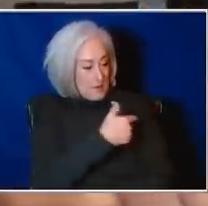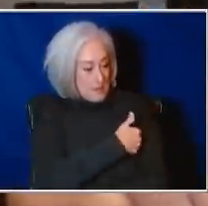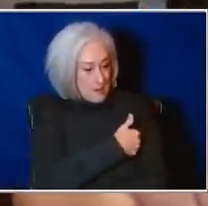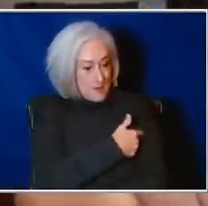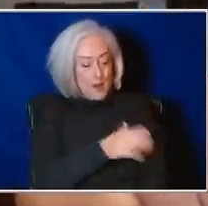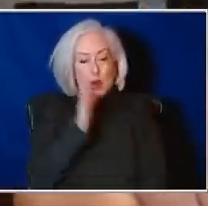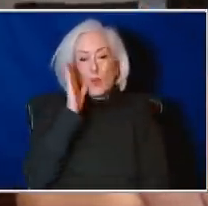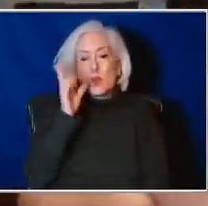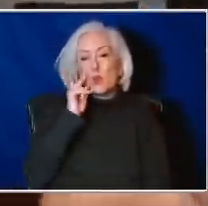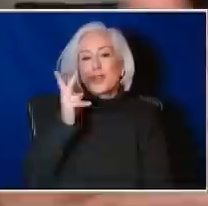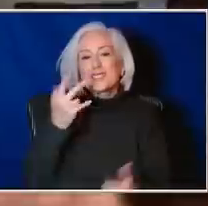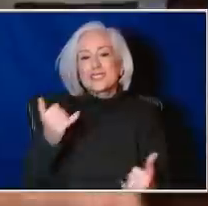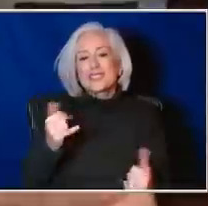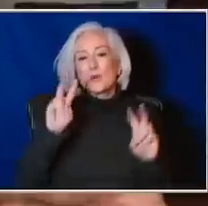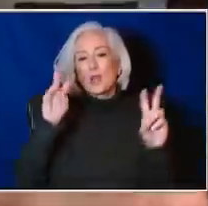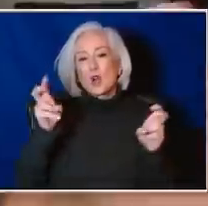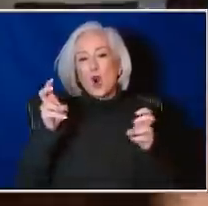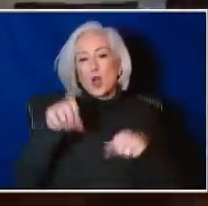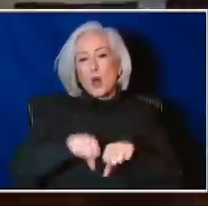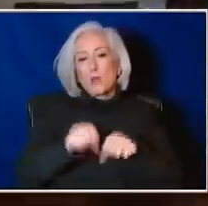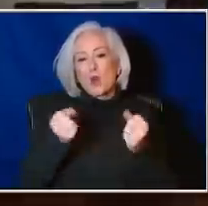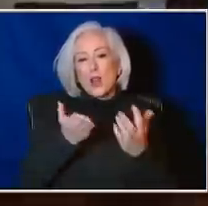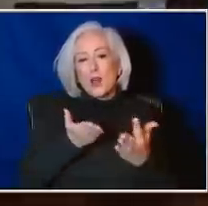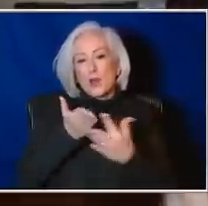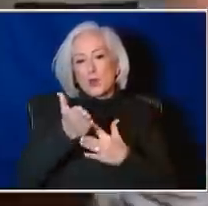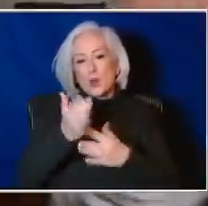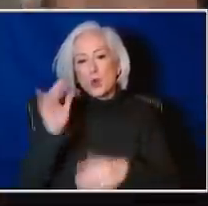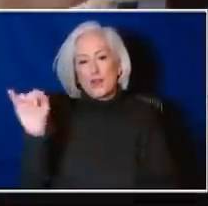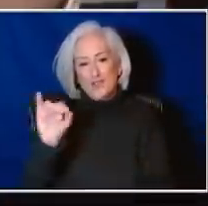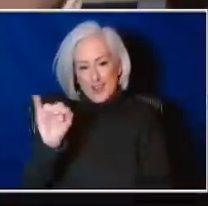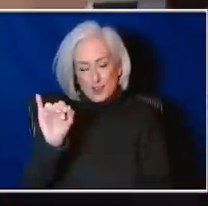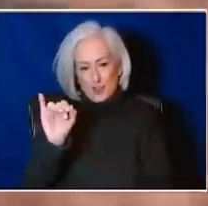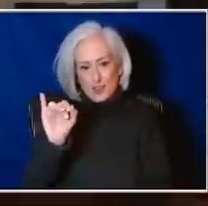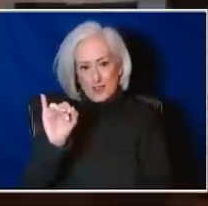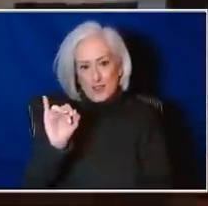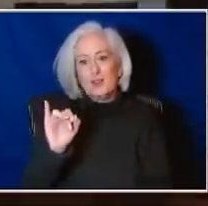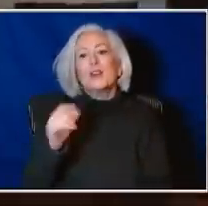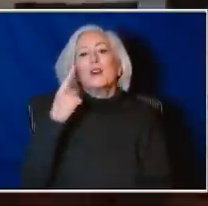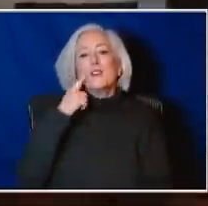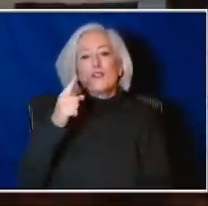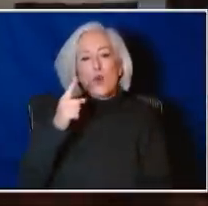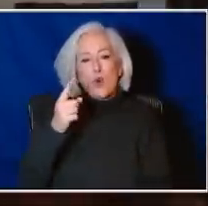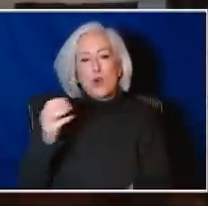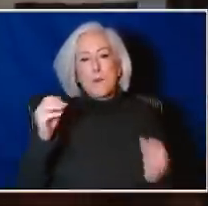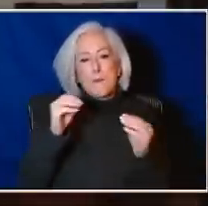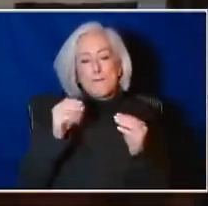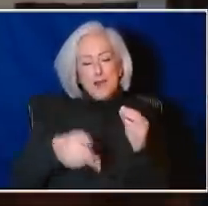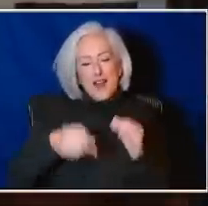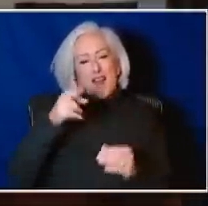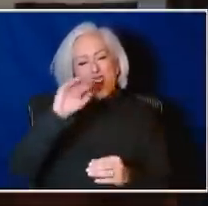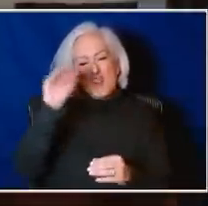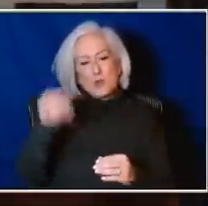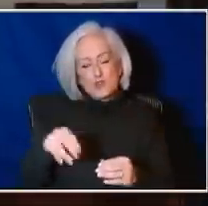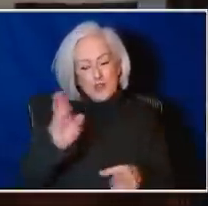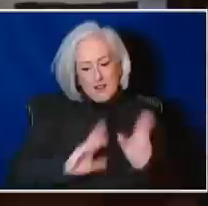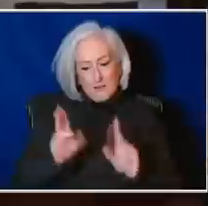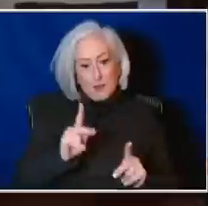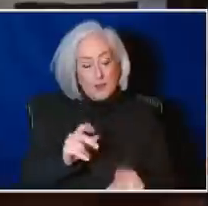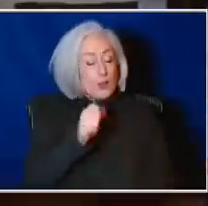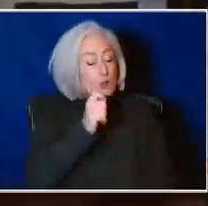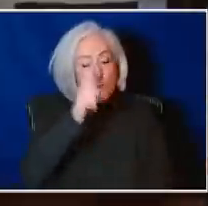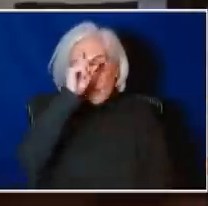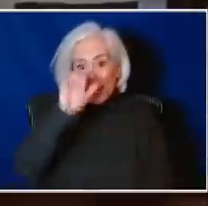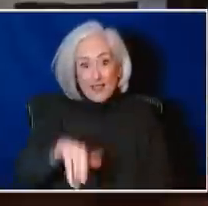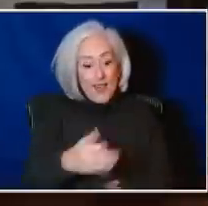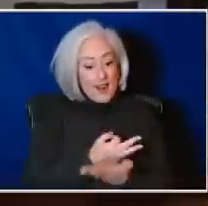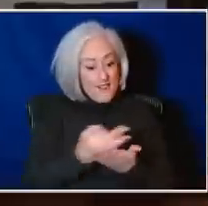infection at a higher rate in that higher percent of the population. So people should not think of it as a